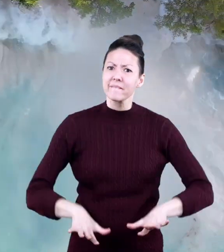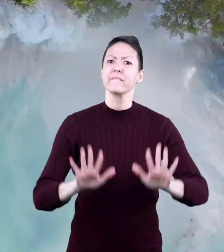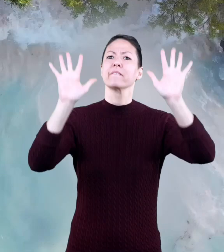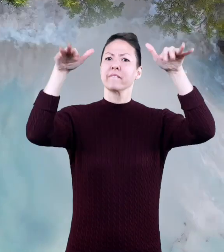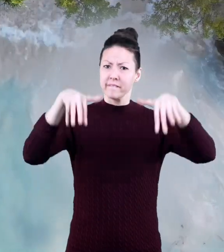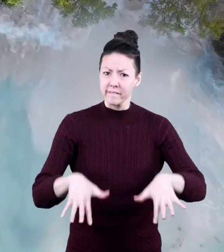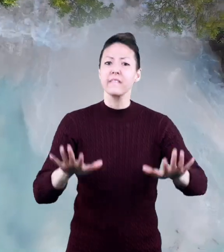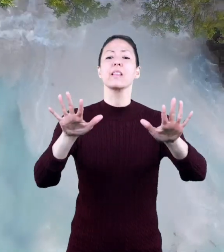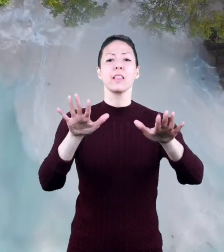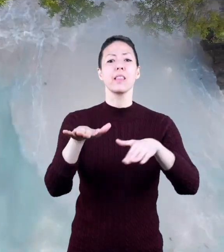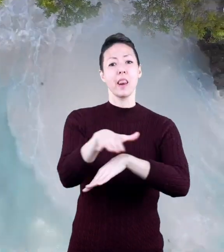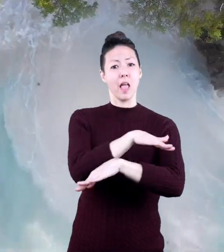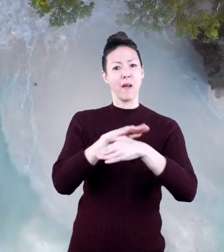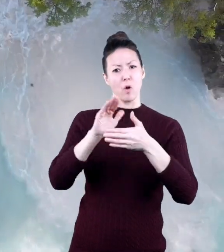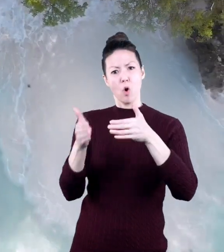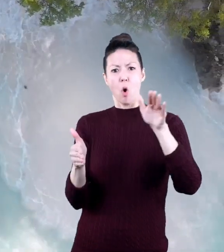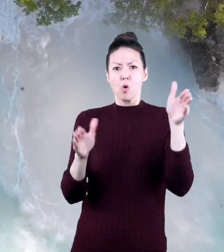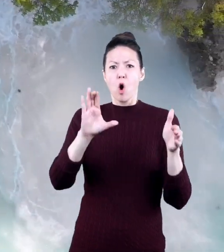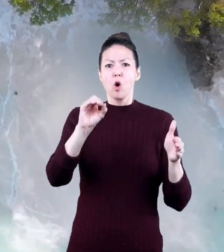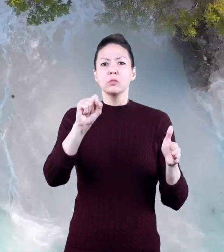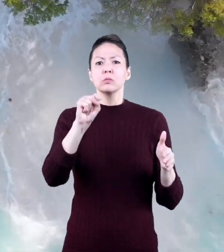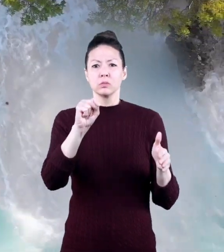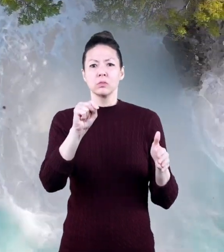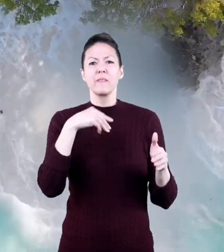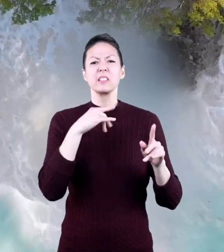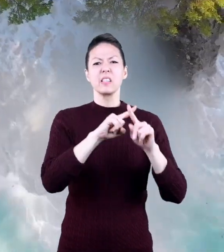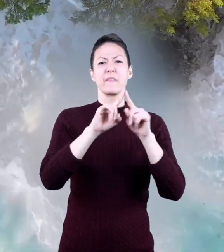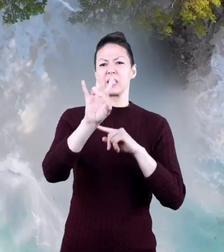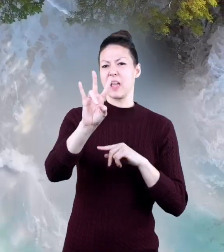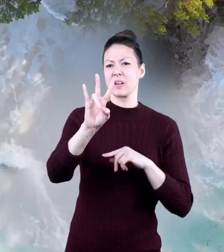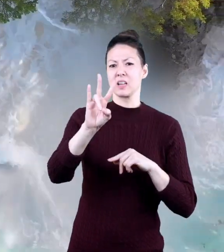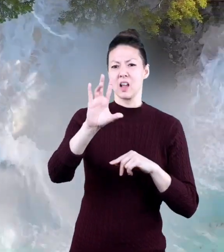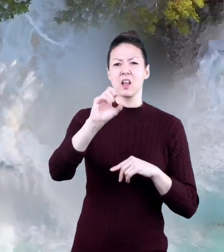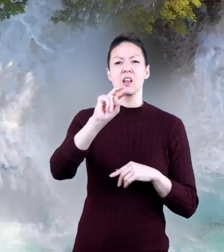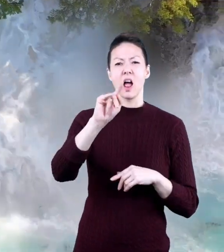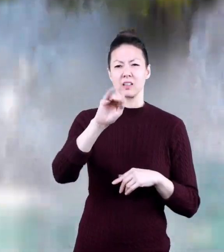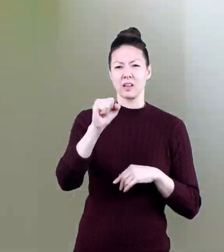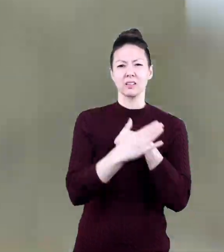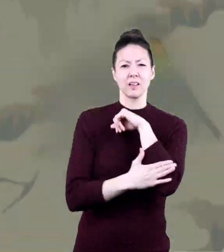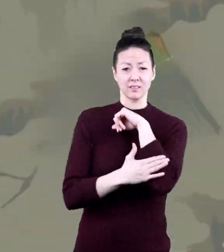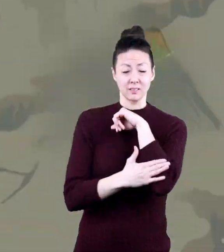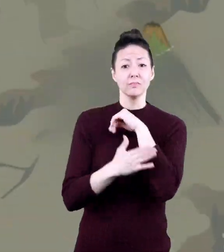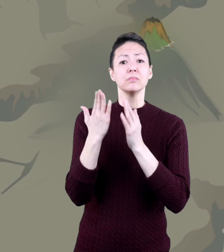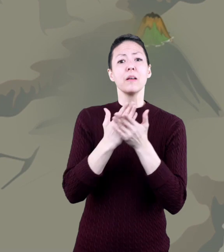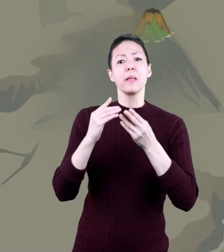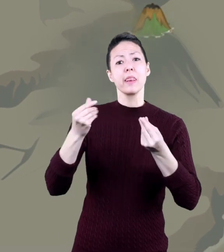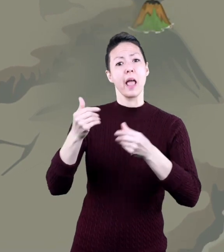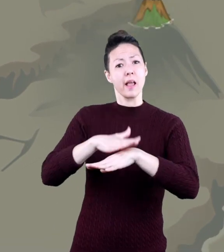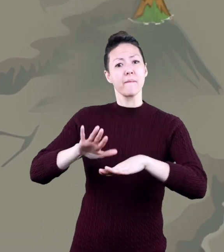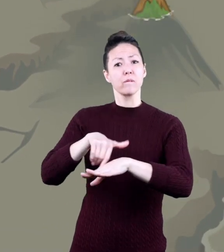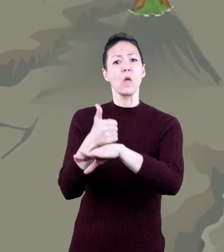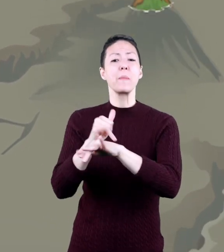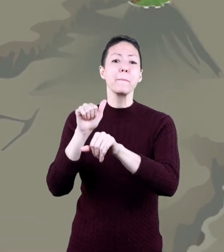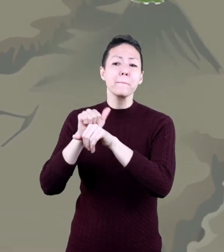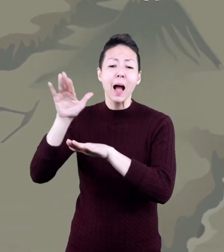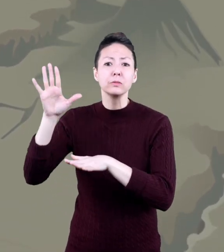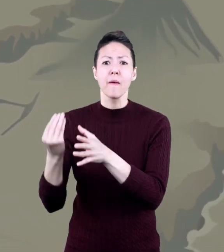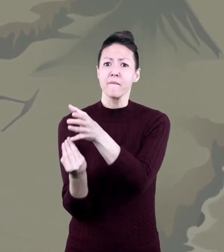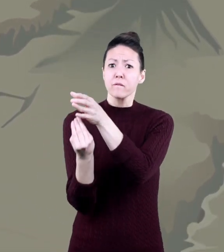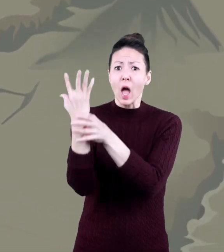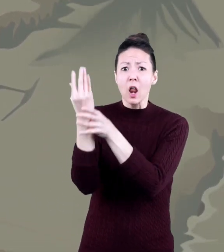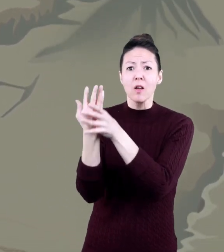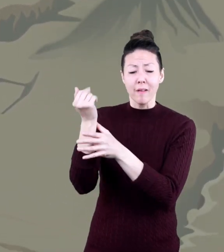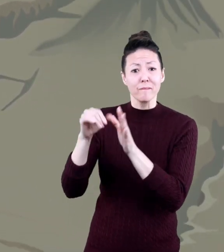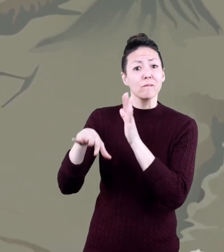waves that land at the coast of each of the seven continents. Some landforms, like mountains and